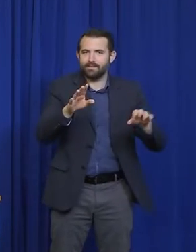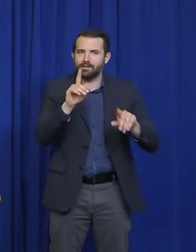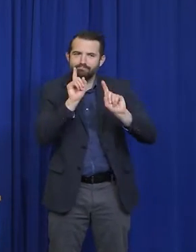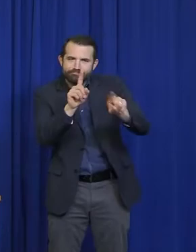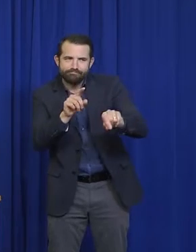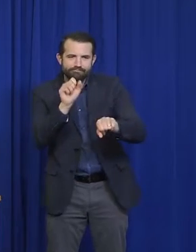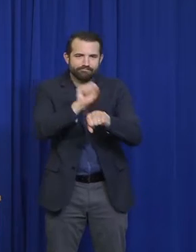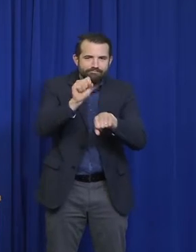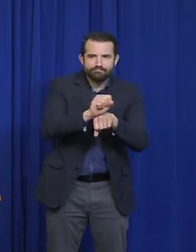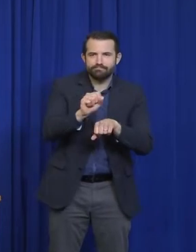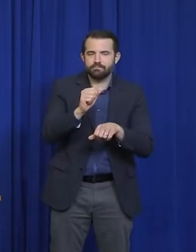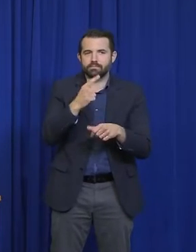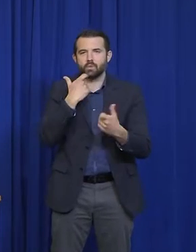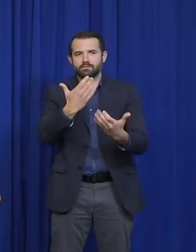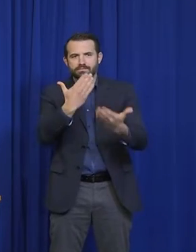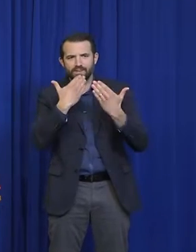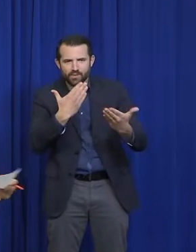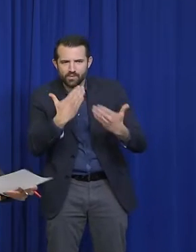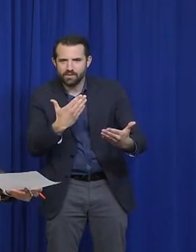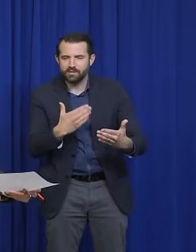to keep people in Maine very safe.